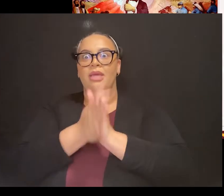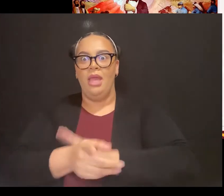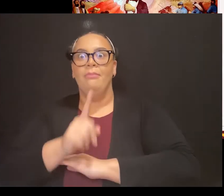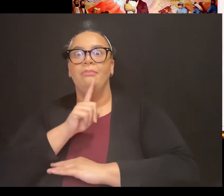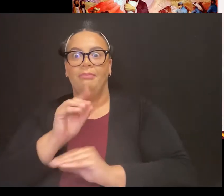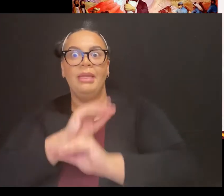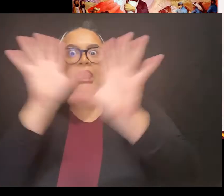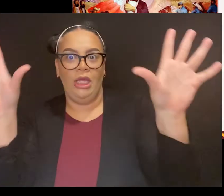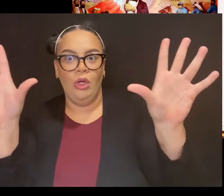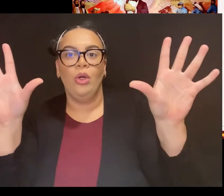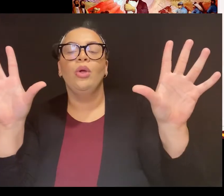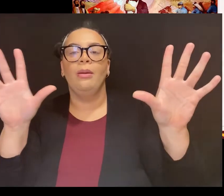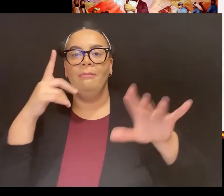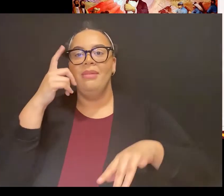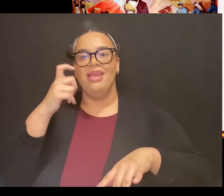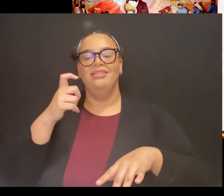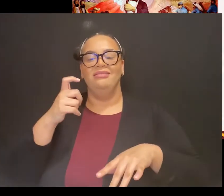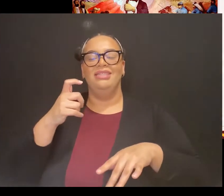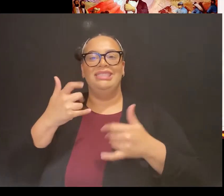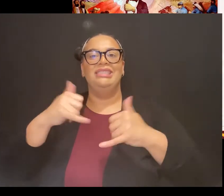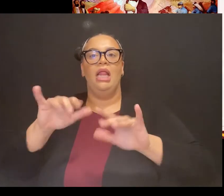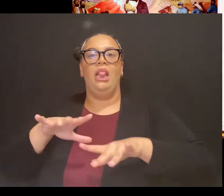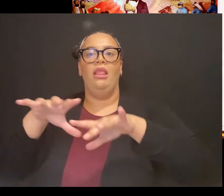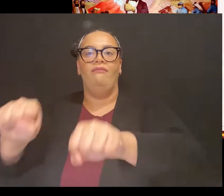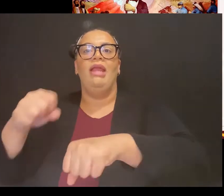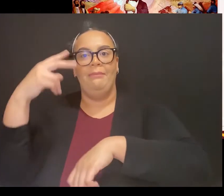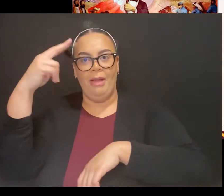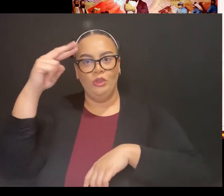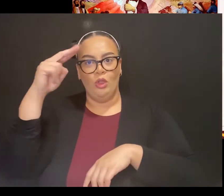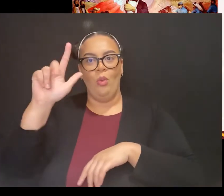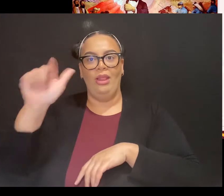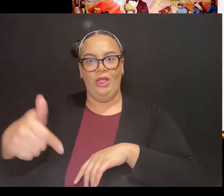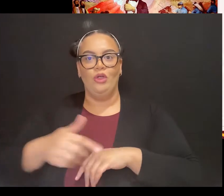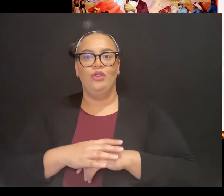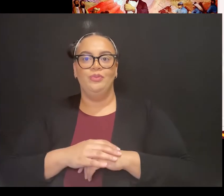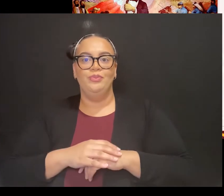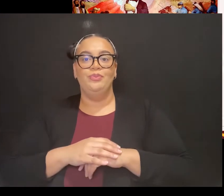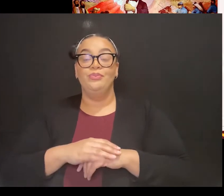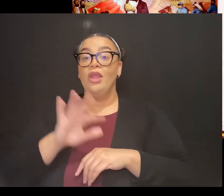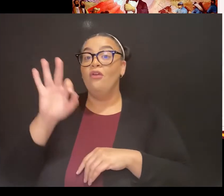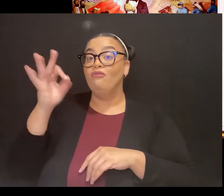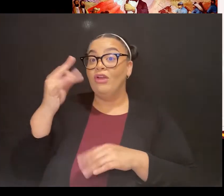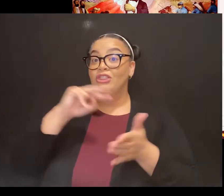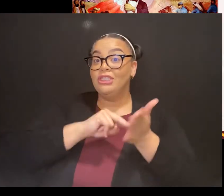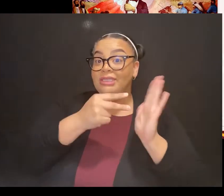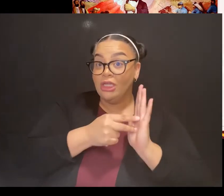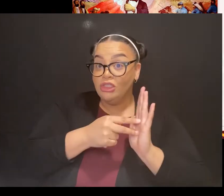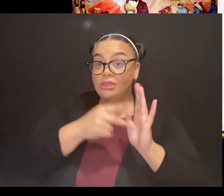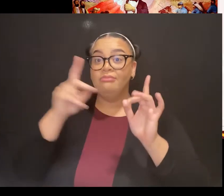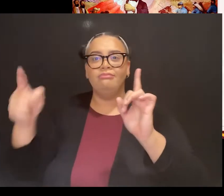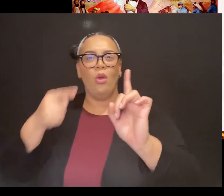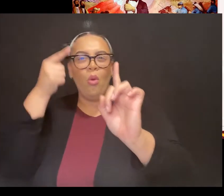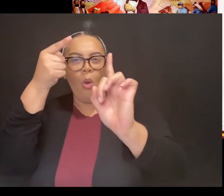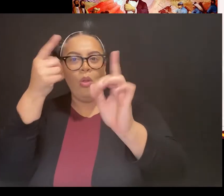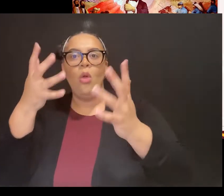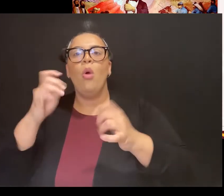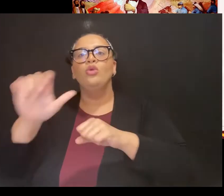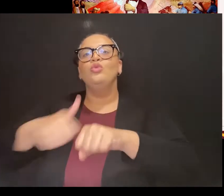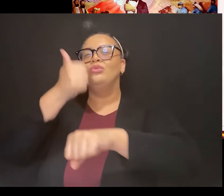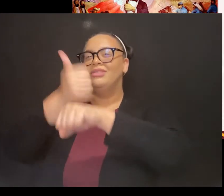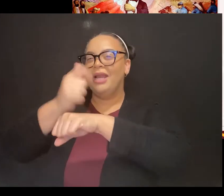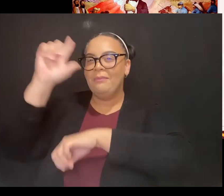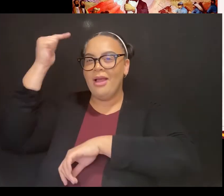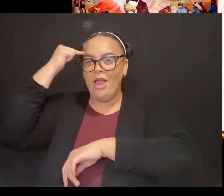The French intentions or their goal was to set up a puppet government in Mexico. And that way they'd be guaranteed